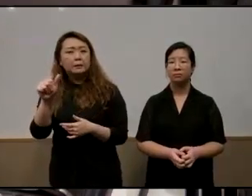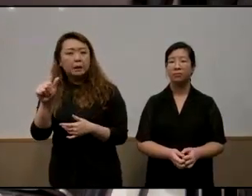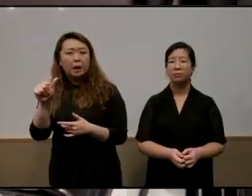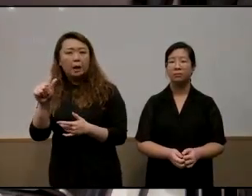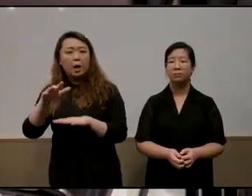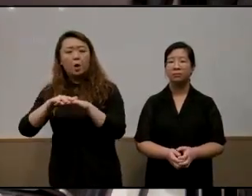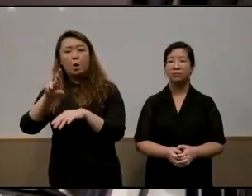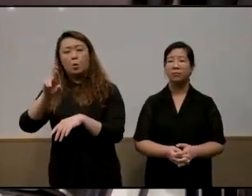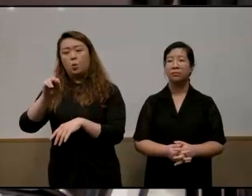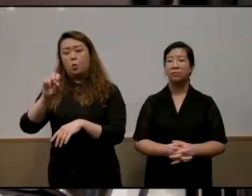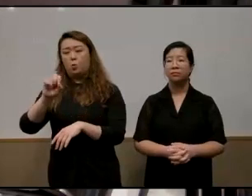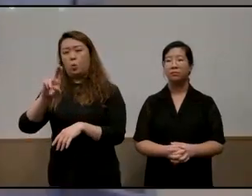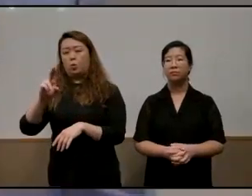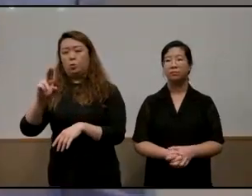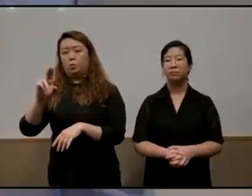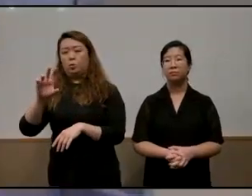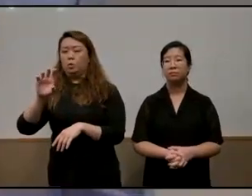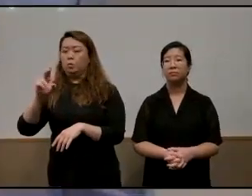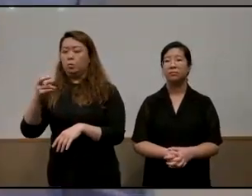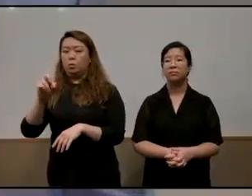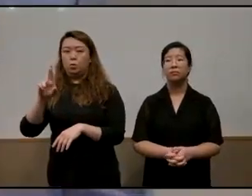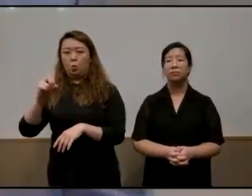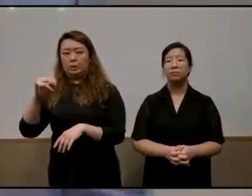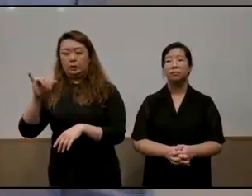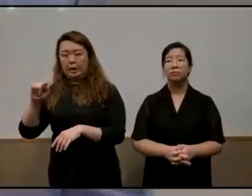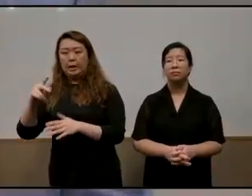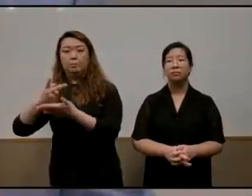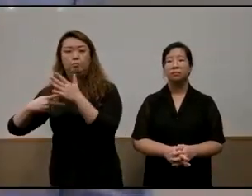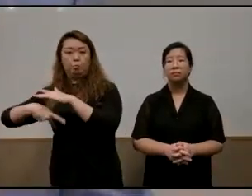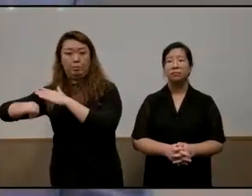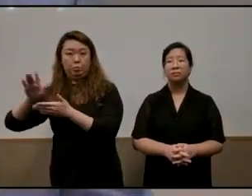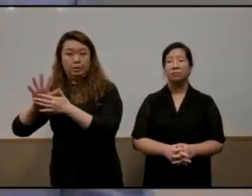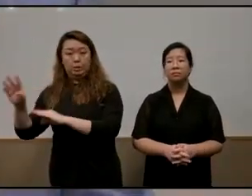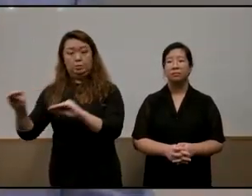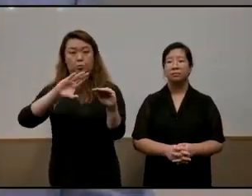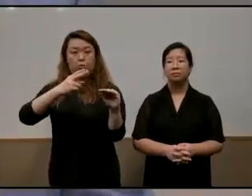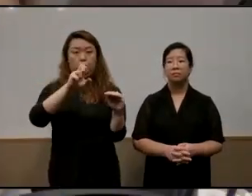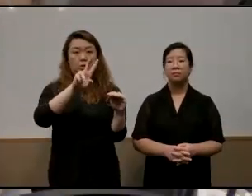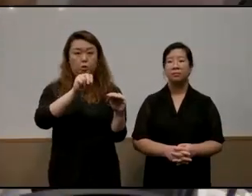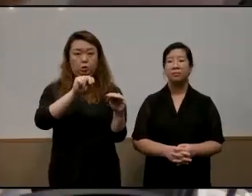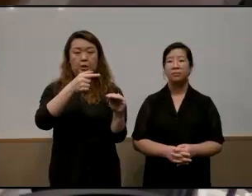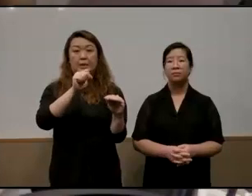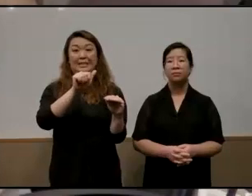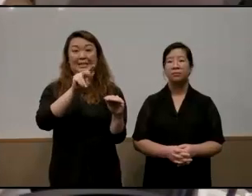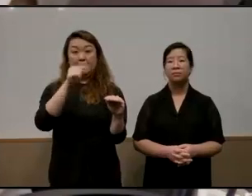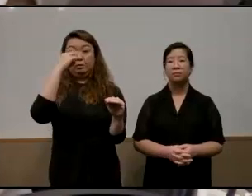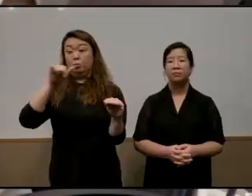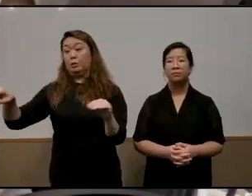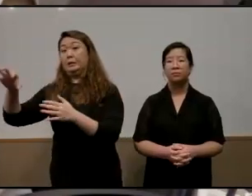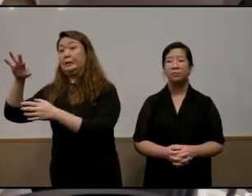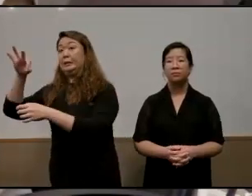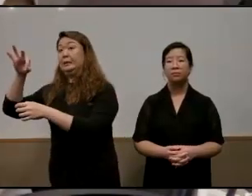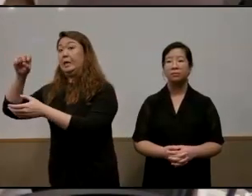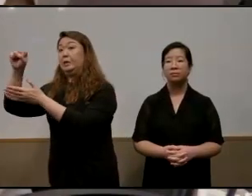rosy primary uh which was moved to cheng sun if you all remember it's rango north because it was election promise